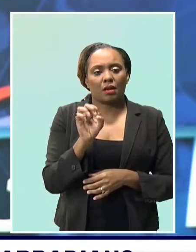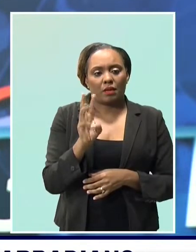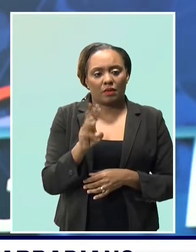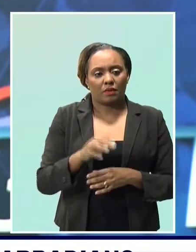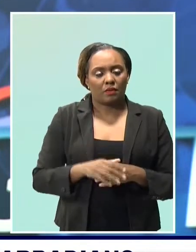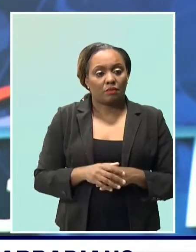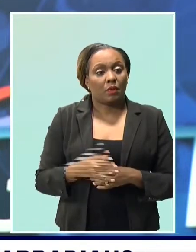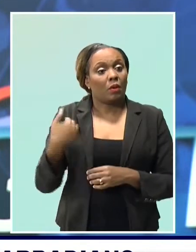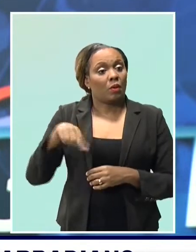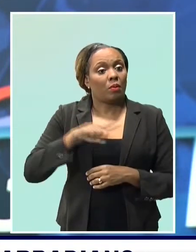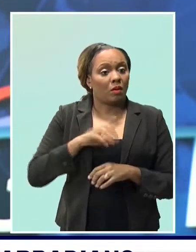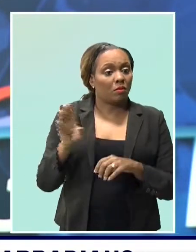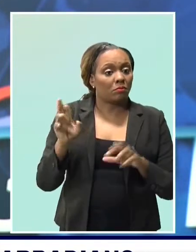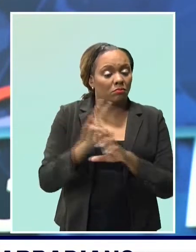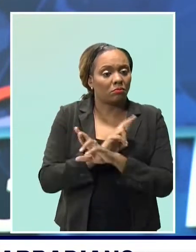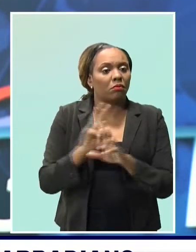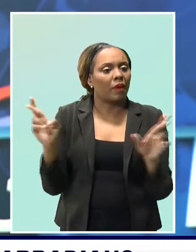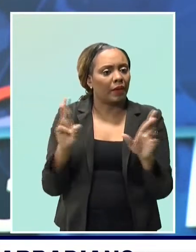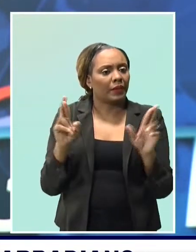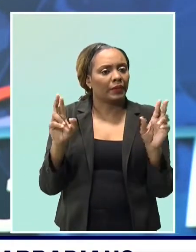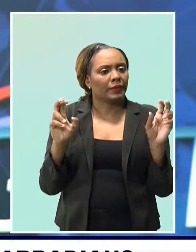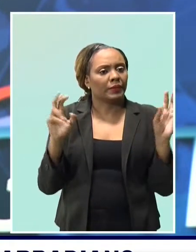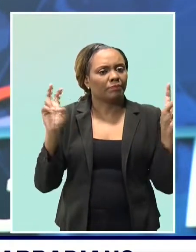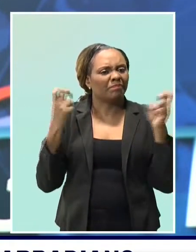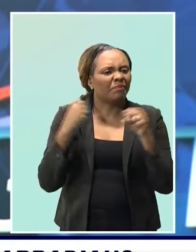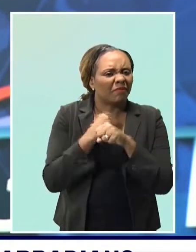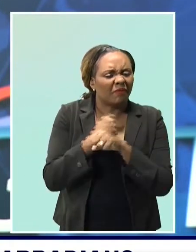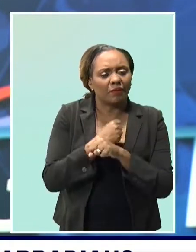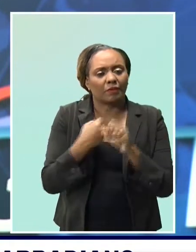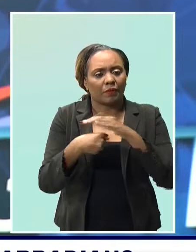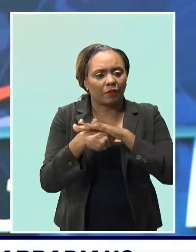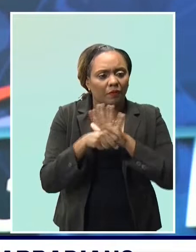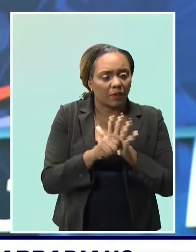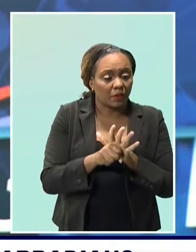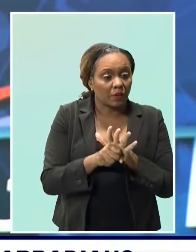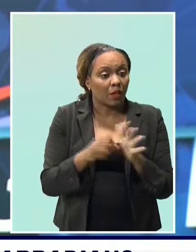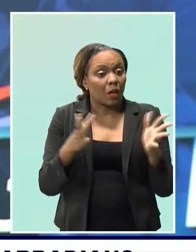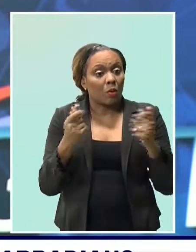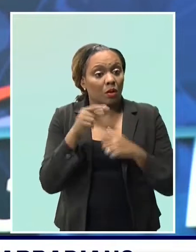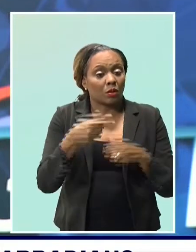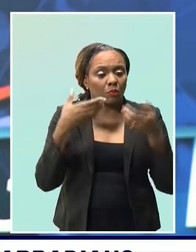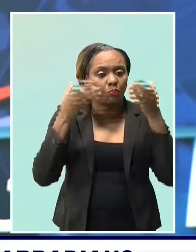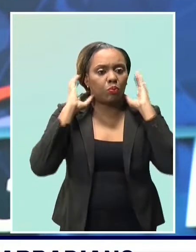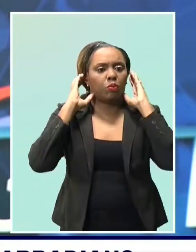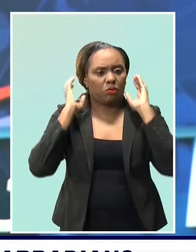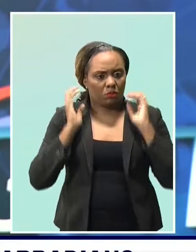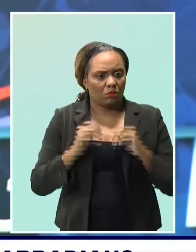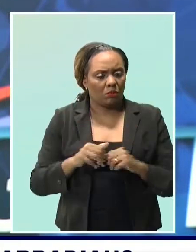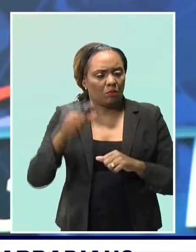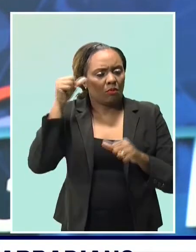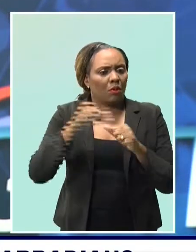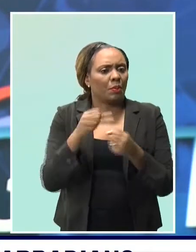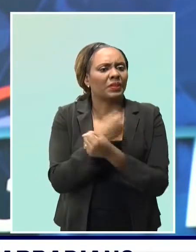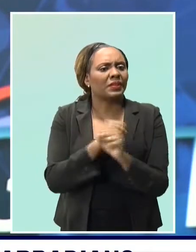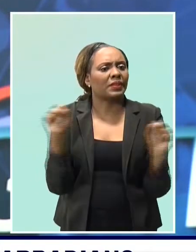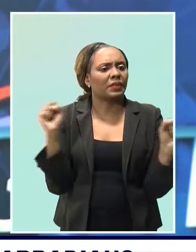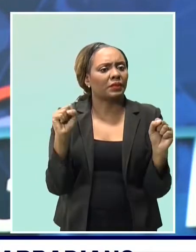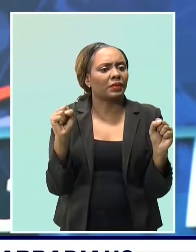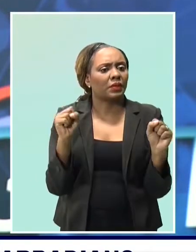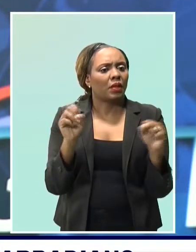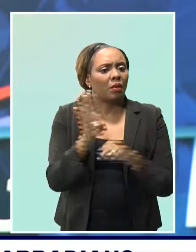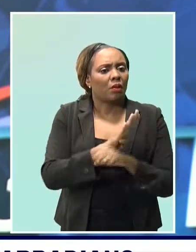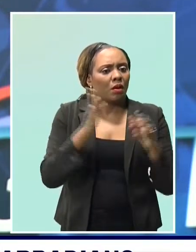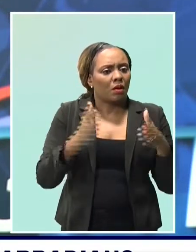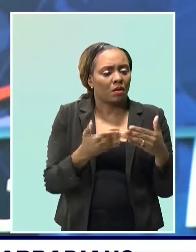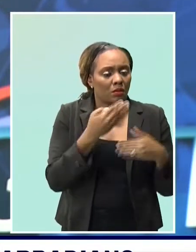fight the virus. She urged cooperation and called on residents to adhere to the guidelines and safety protocols. Barbados at home at this